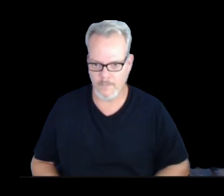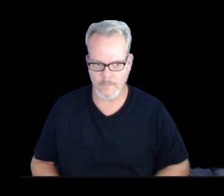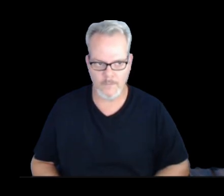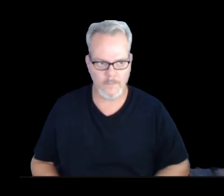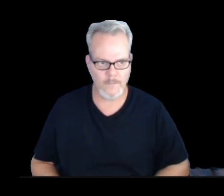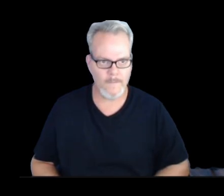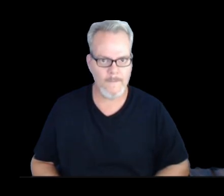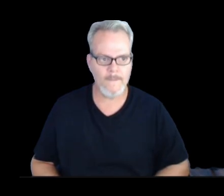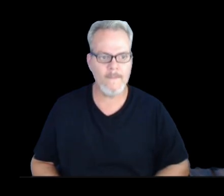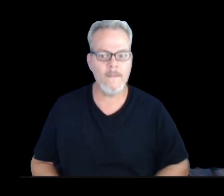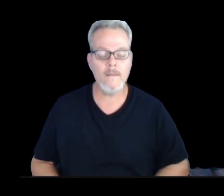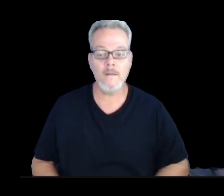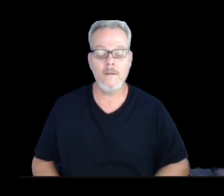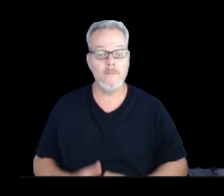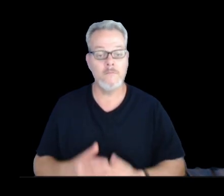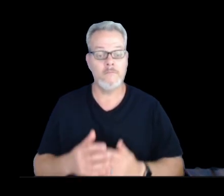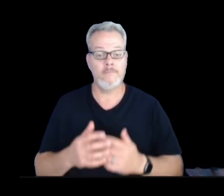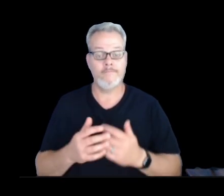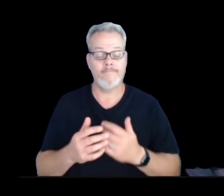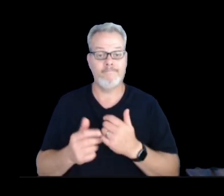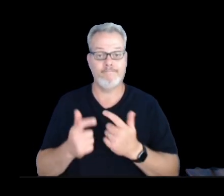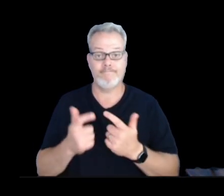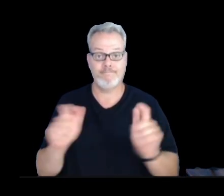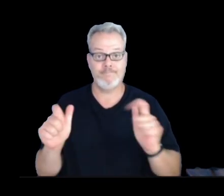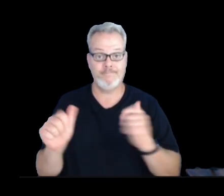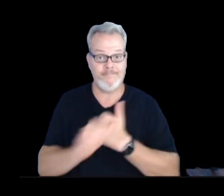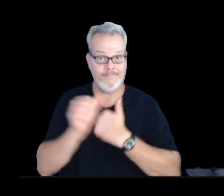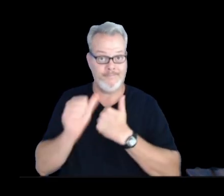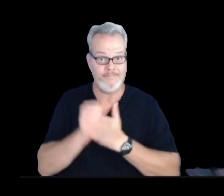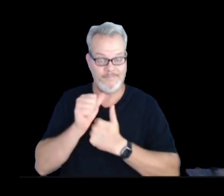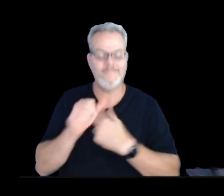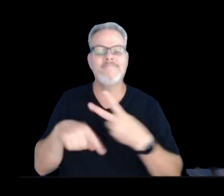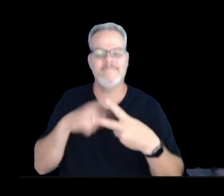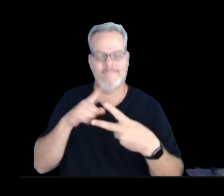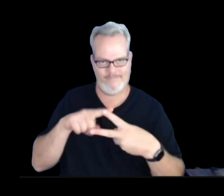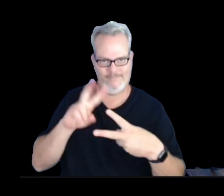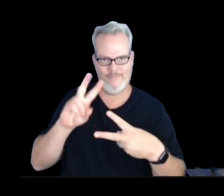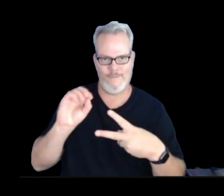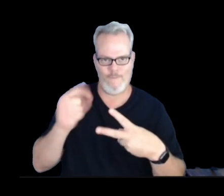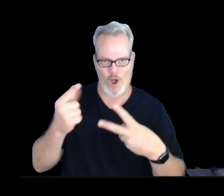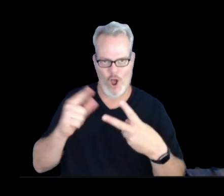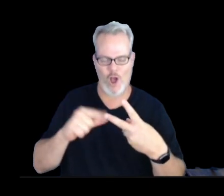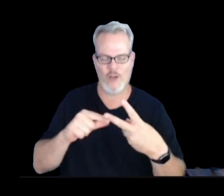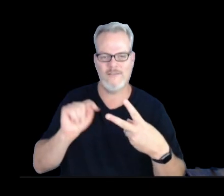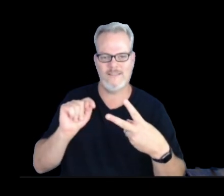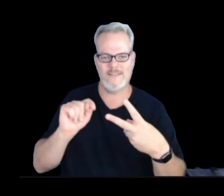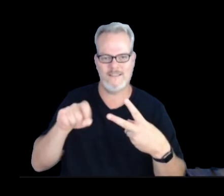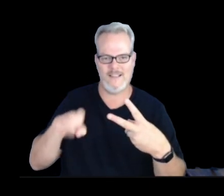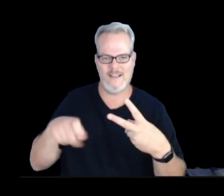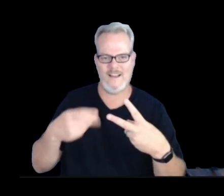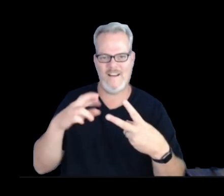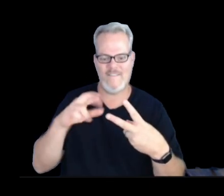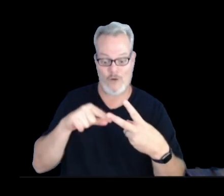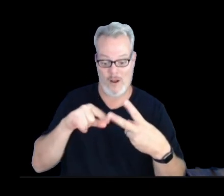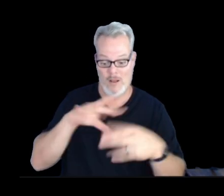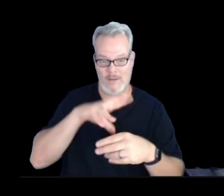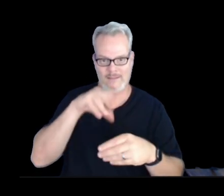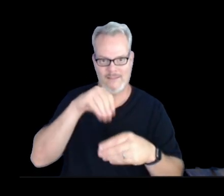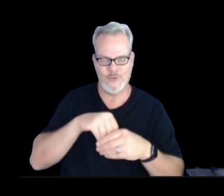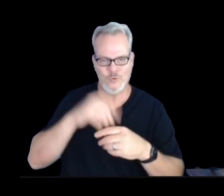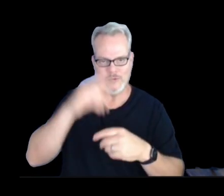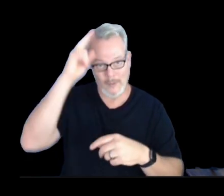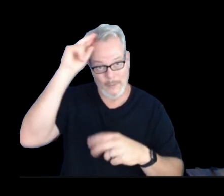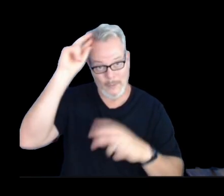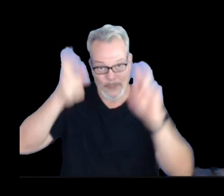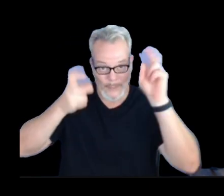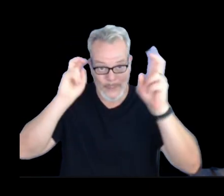So the main hazard is still the vog and tephra, including pelles hair that come from the volcano. And fortunately, over the past week, we've had